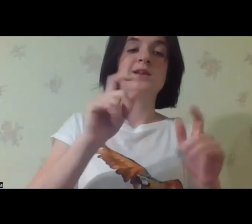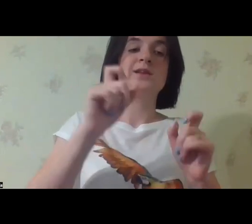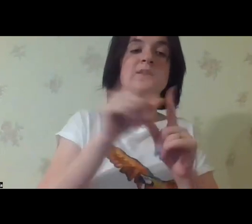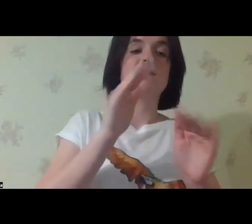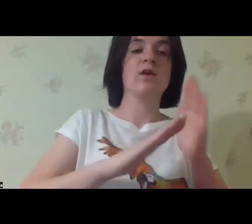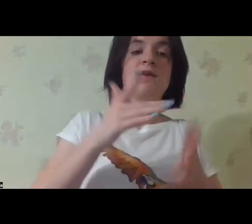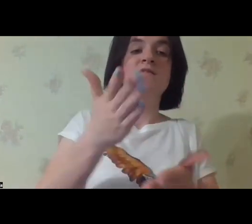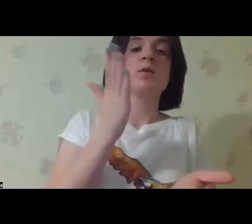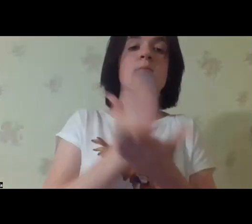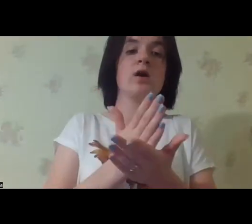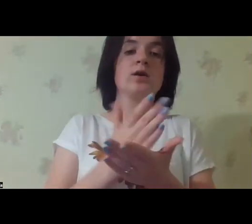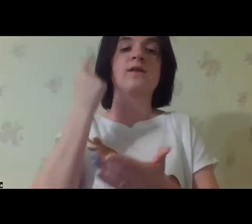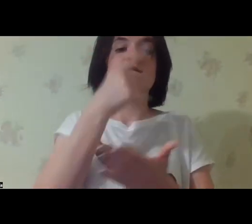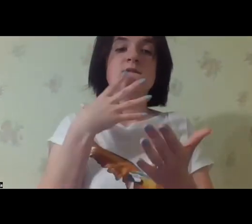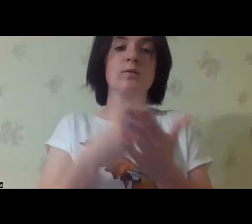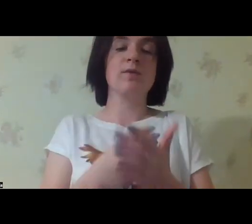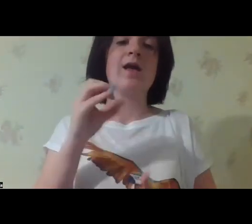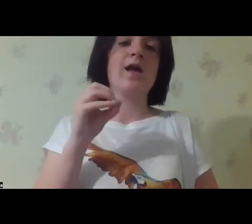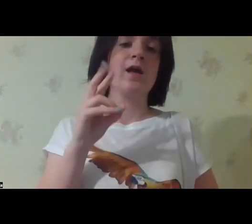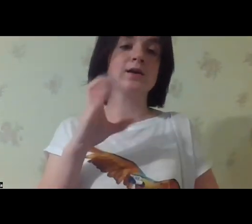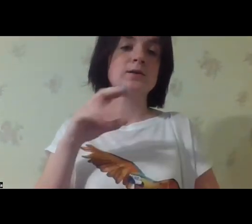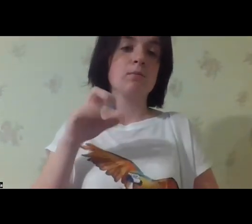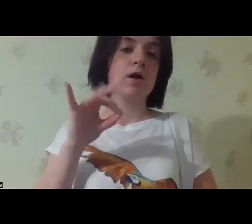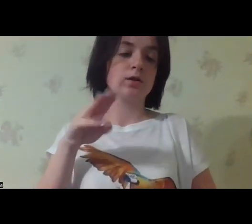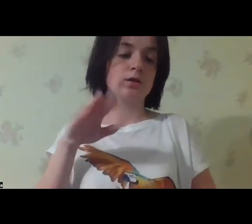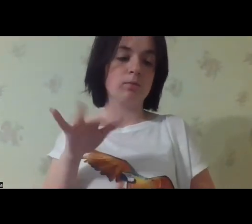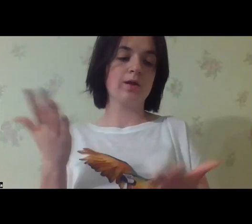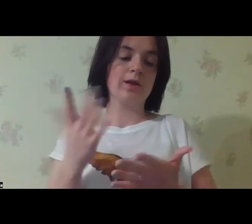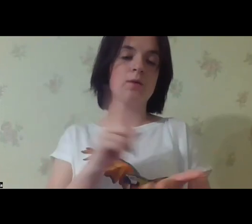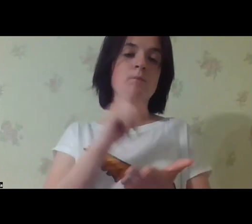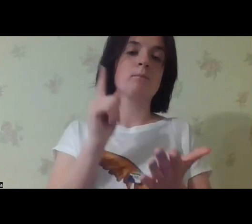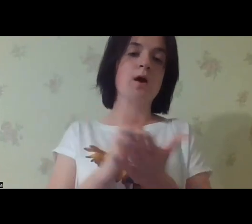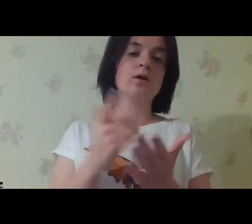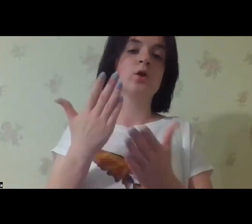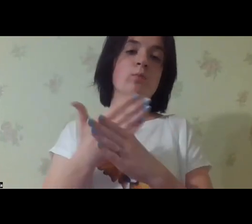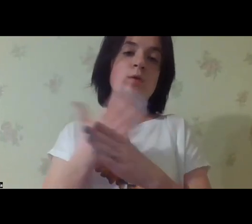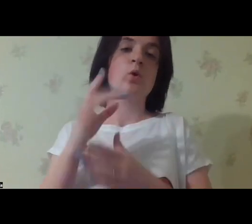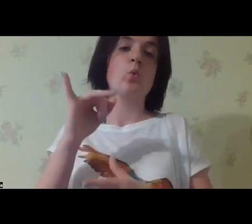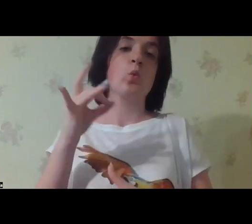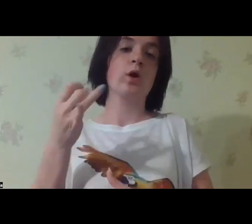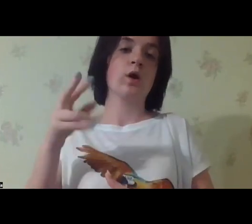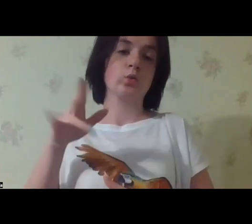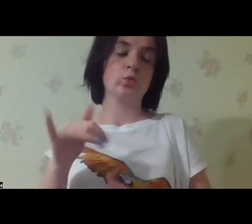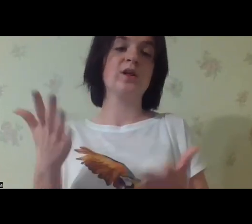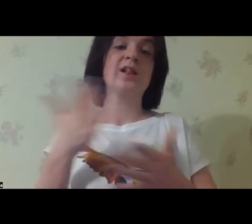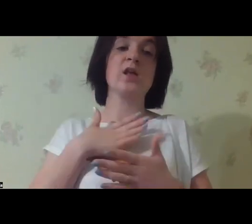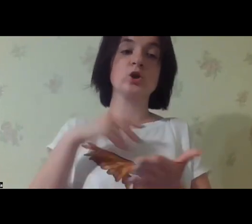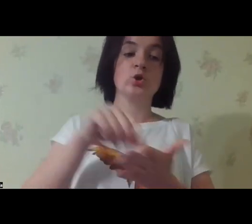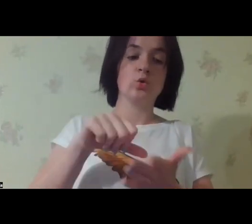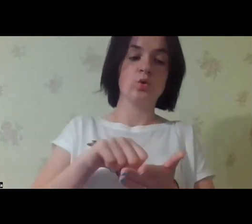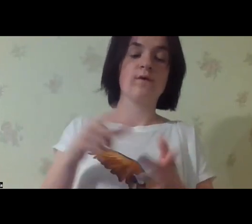of children with disabilities, you must be the experts who must be helping the government